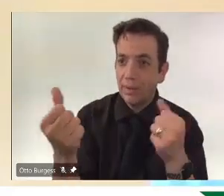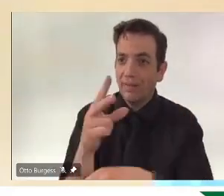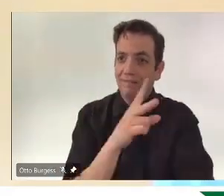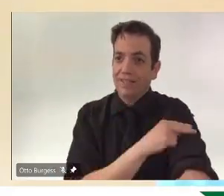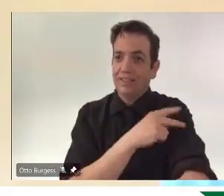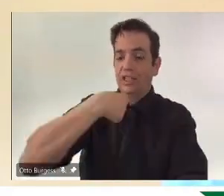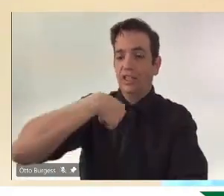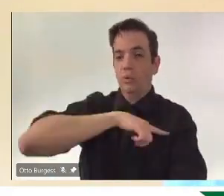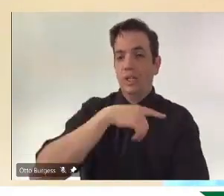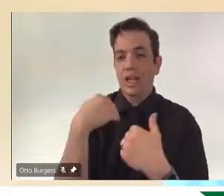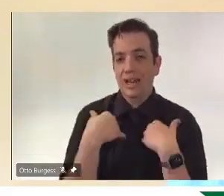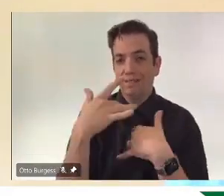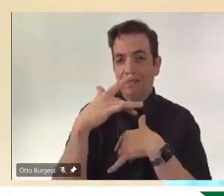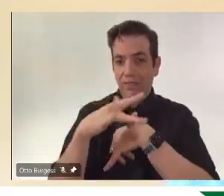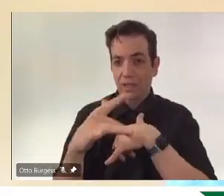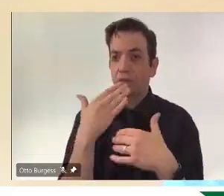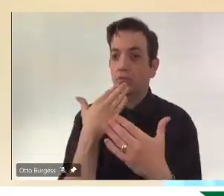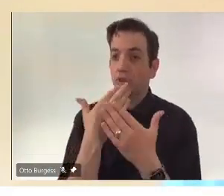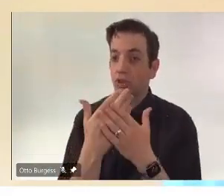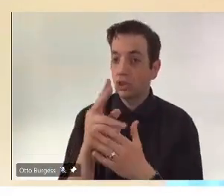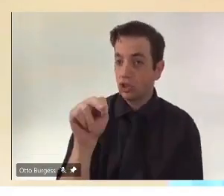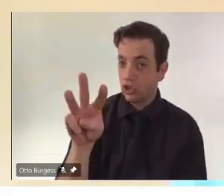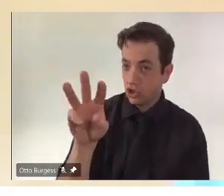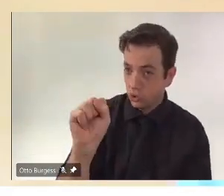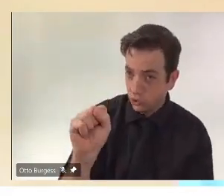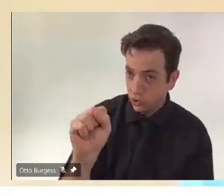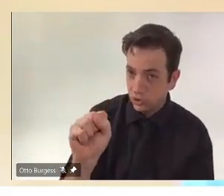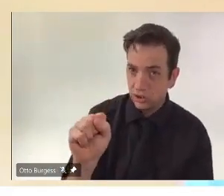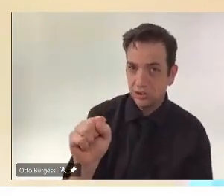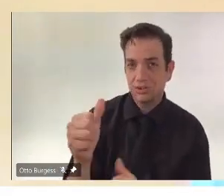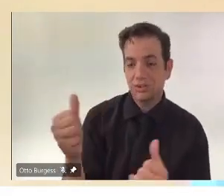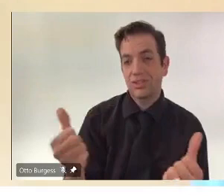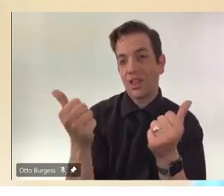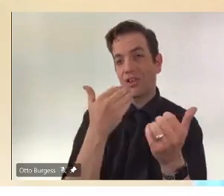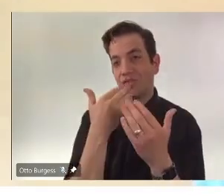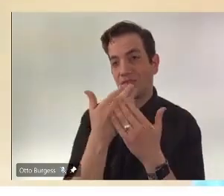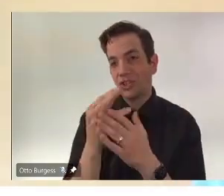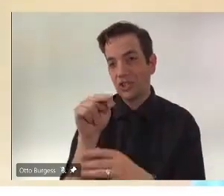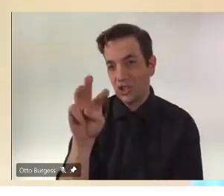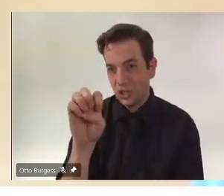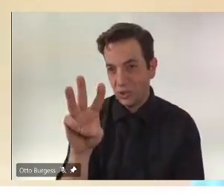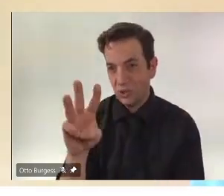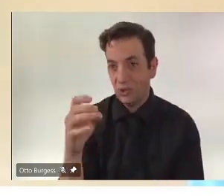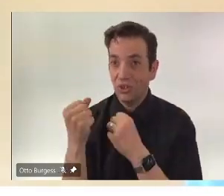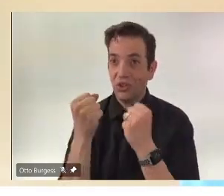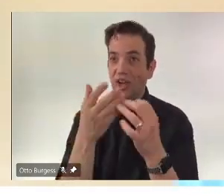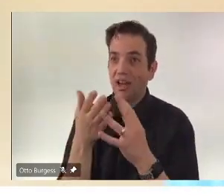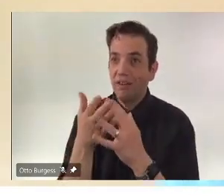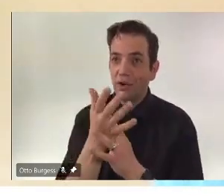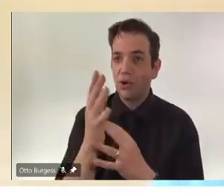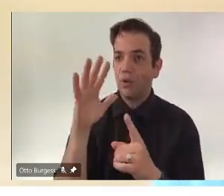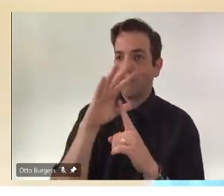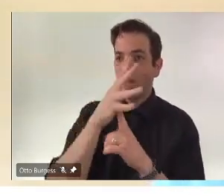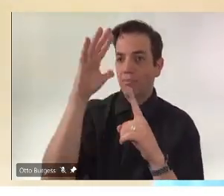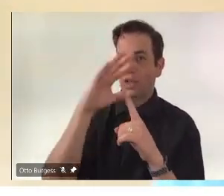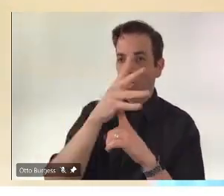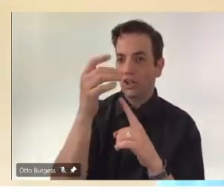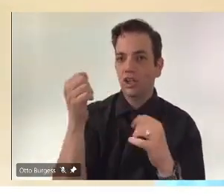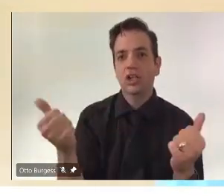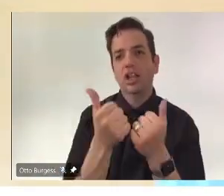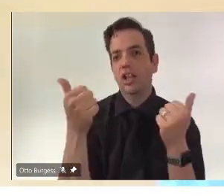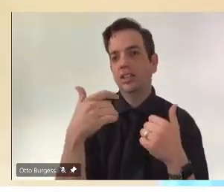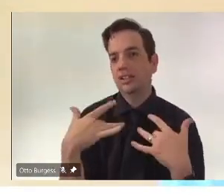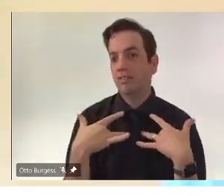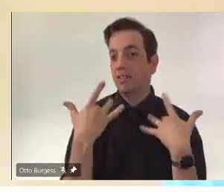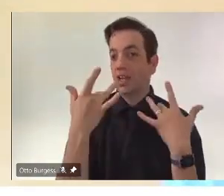is, there's lots of good news. One, the drive-throughs are popular too. We see lots of young folks and lots of people coming